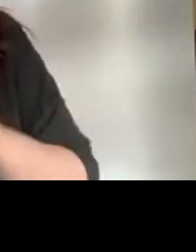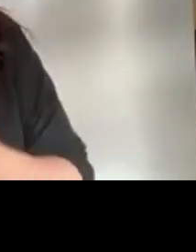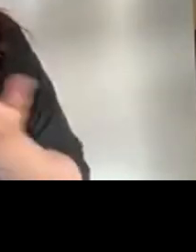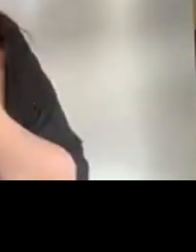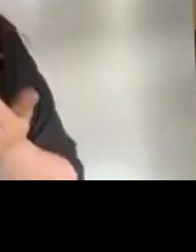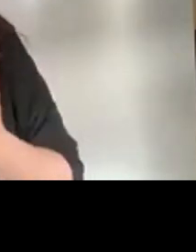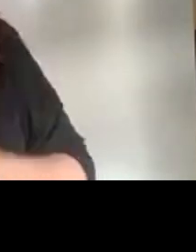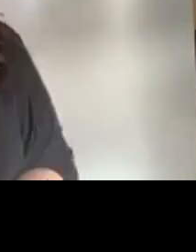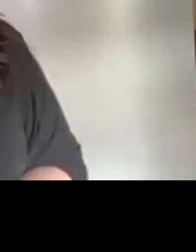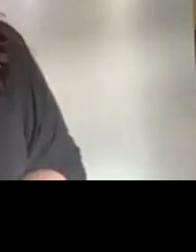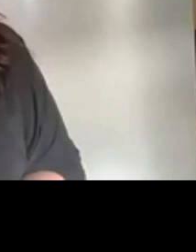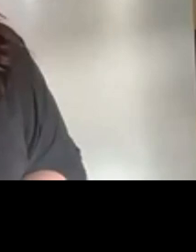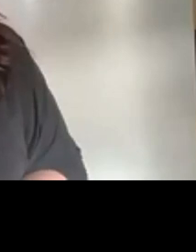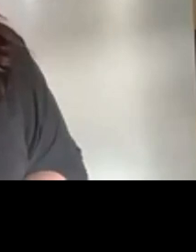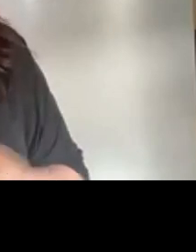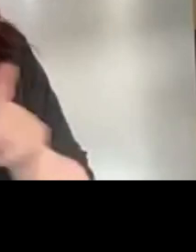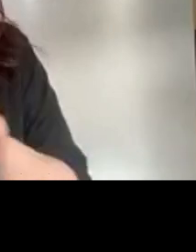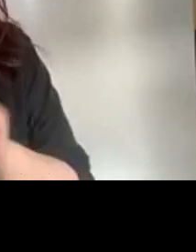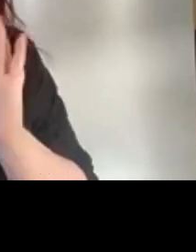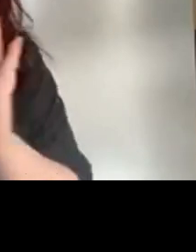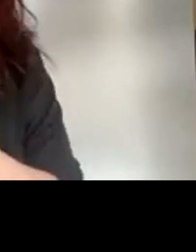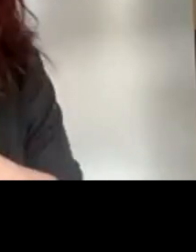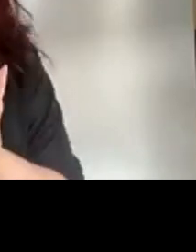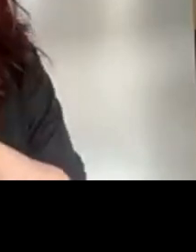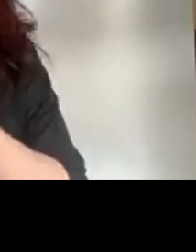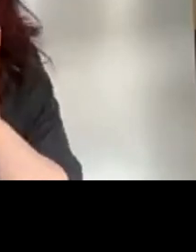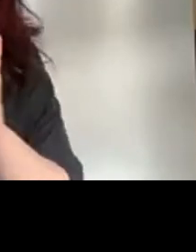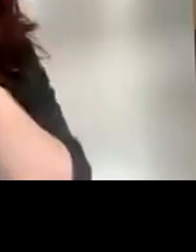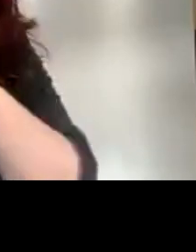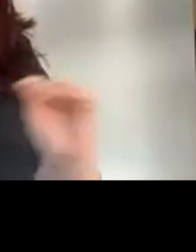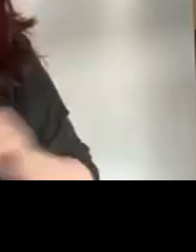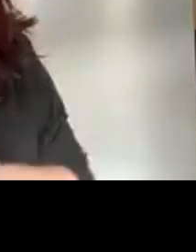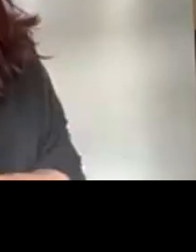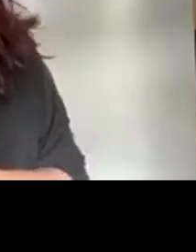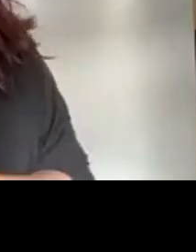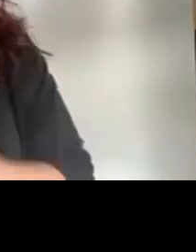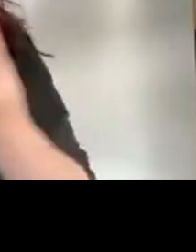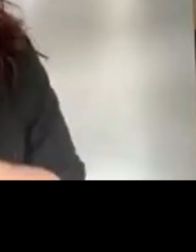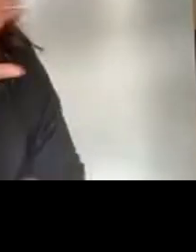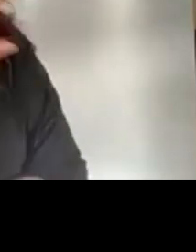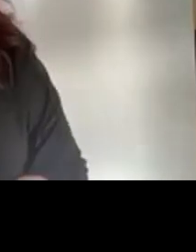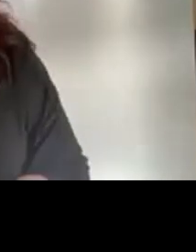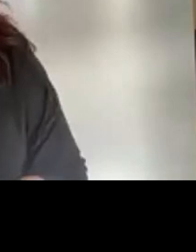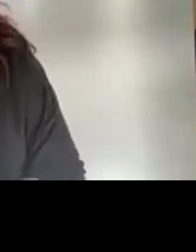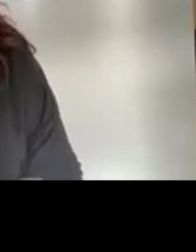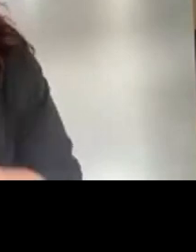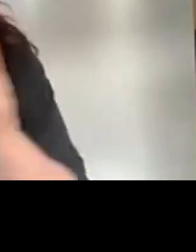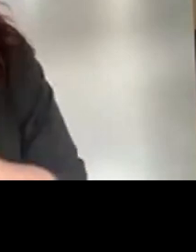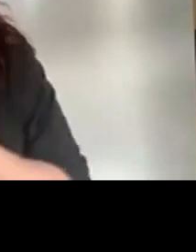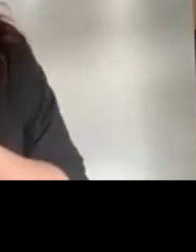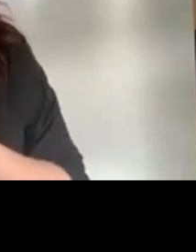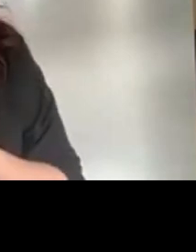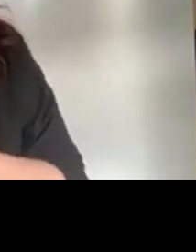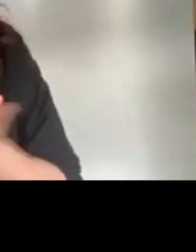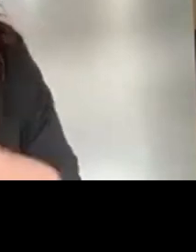Just a little bit extra housekeeping this is a zoom meeting format which will hopefully enable you to